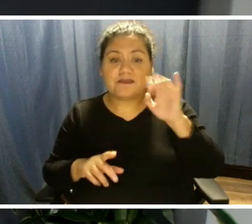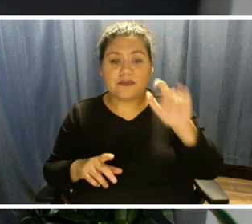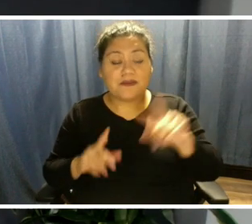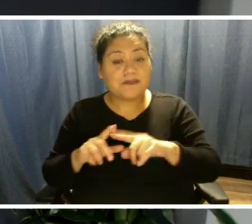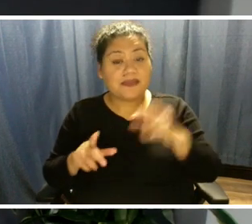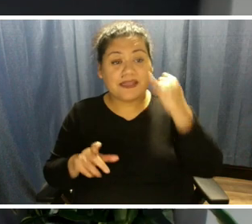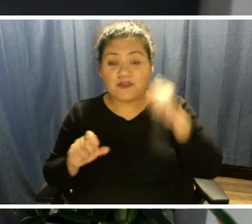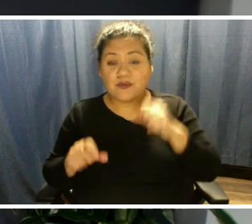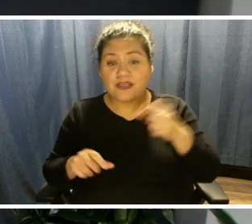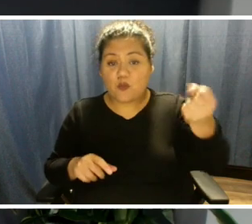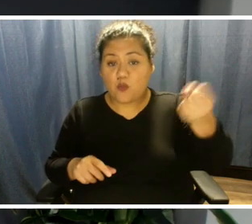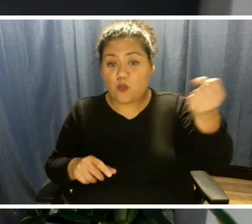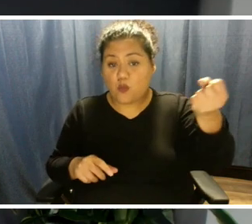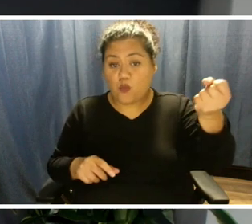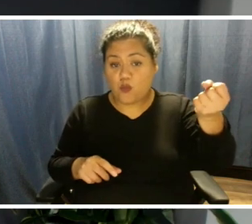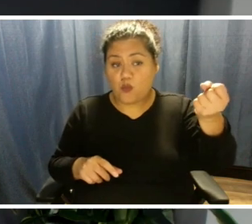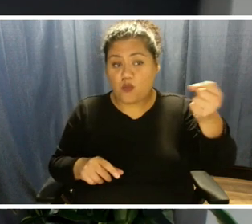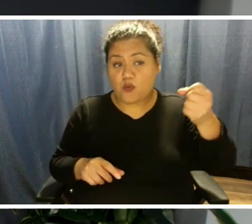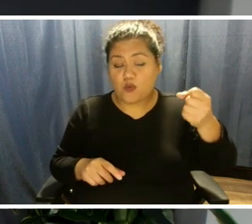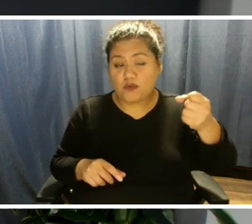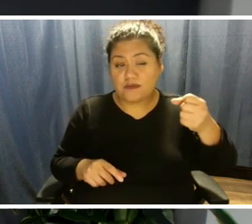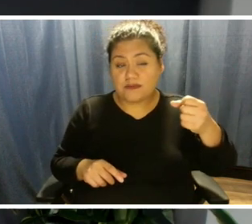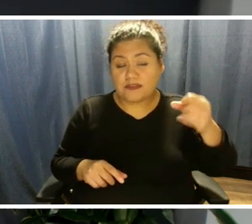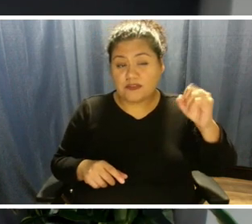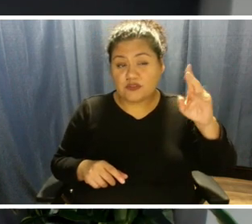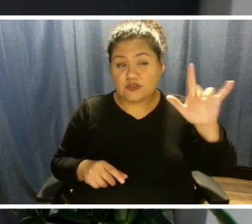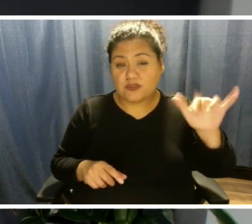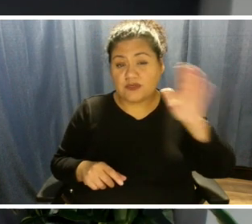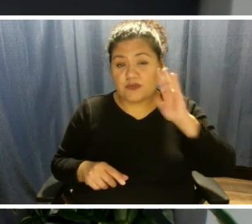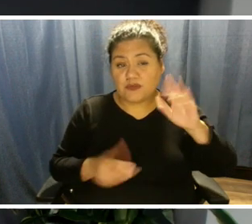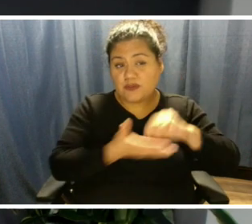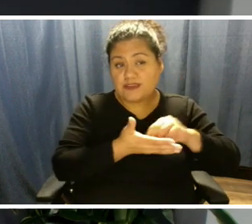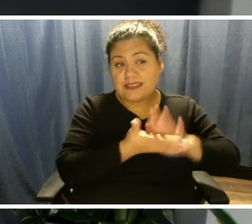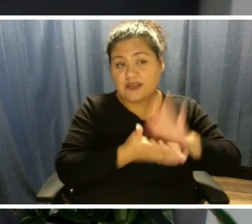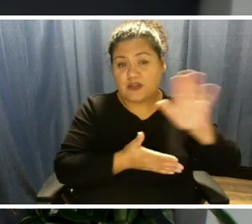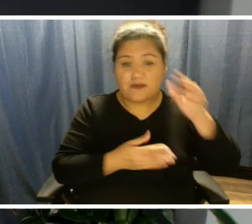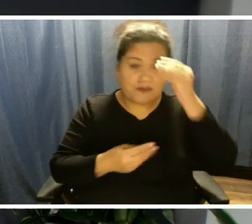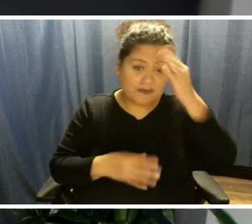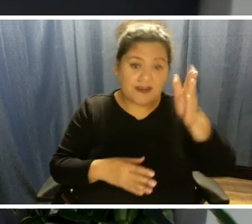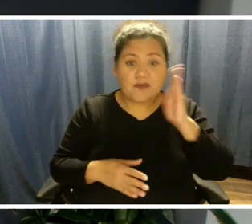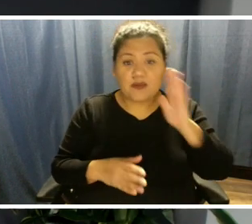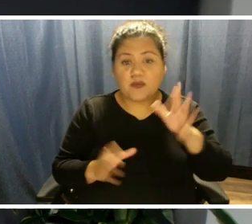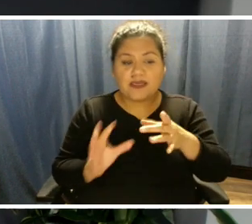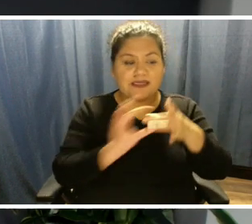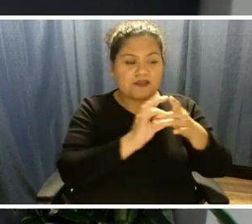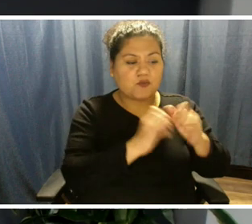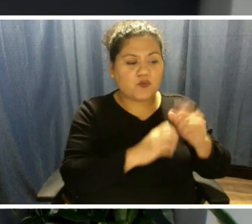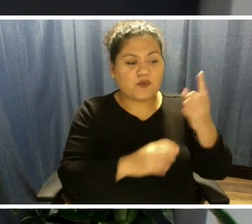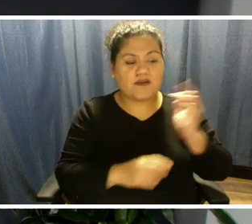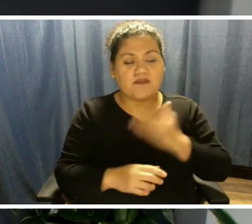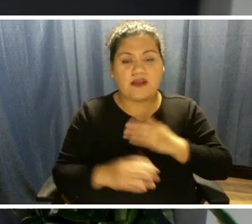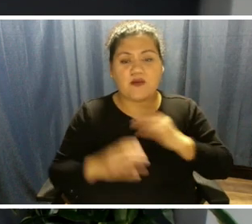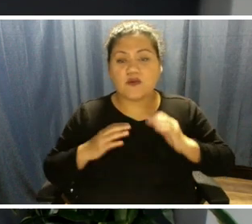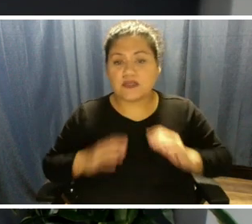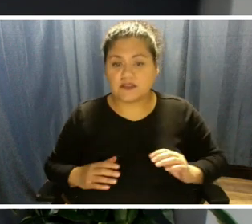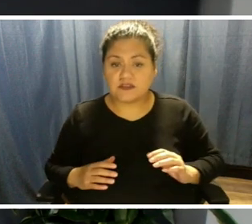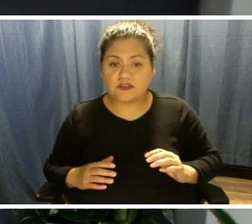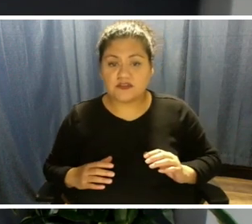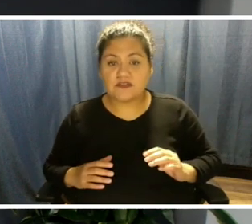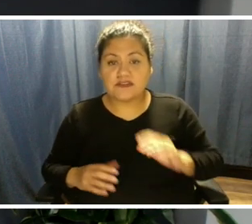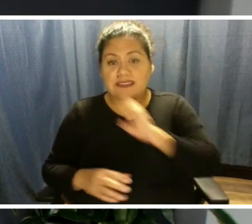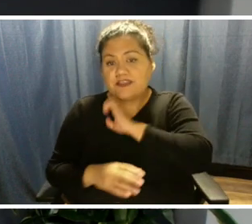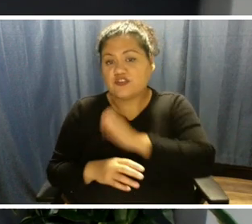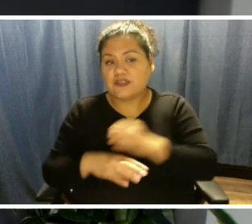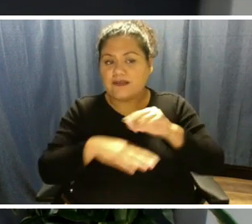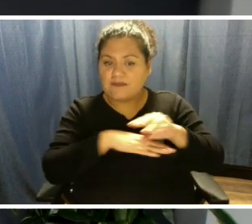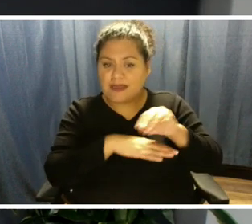can hold the line, Judy, we're going to take your information and we're going to connect you with one of our customer, our energy advisors